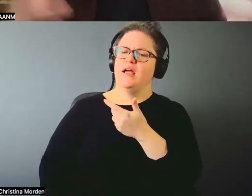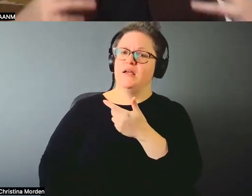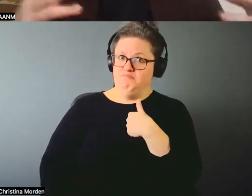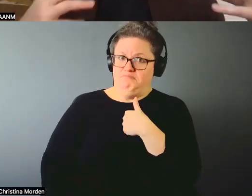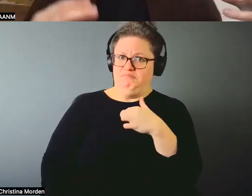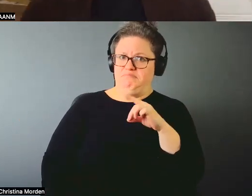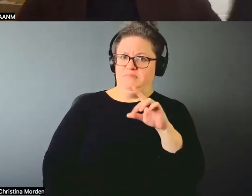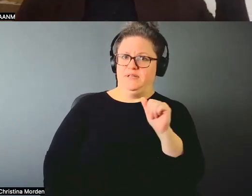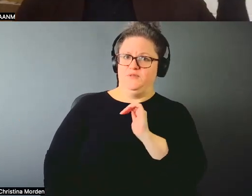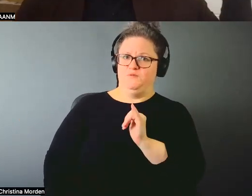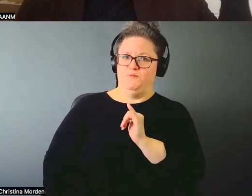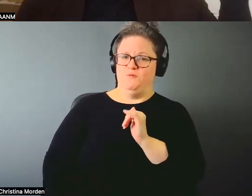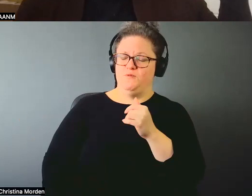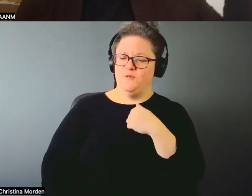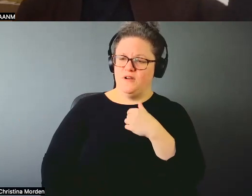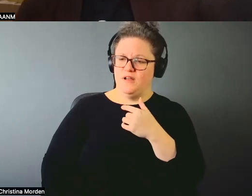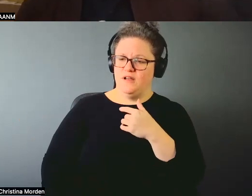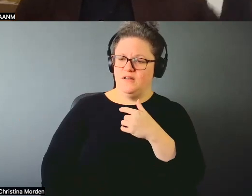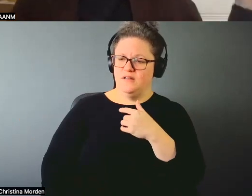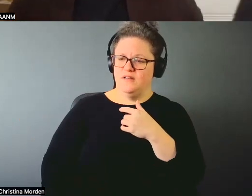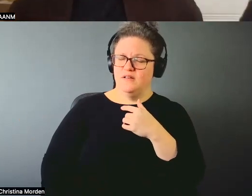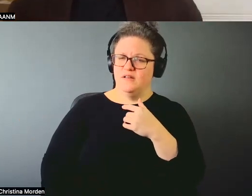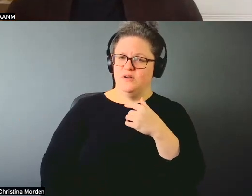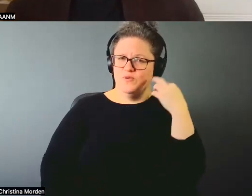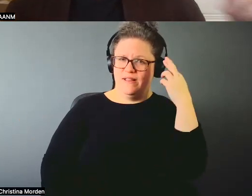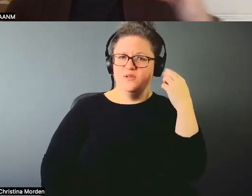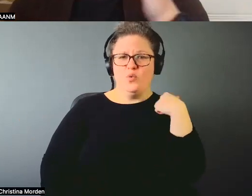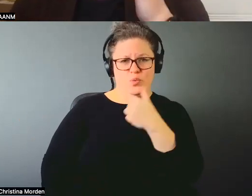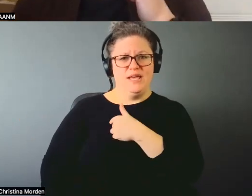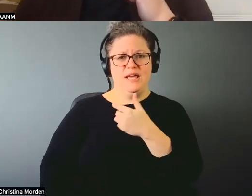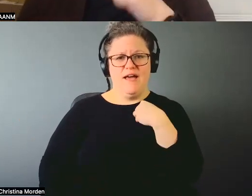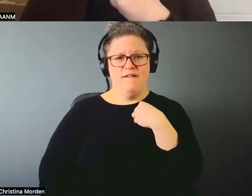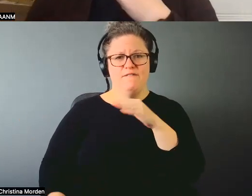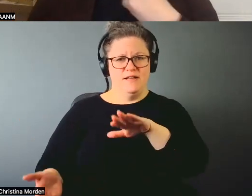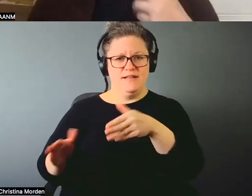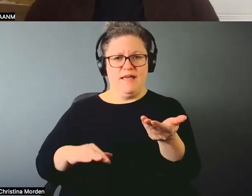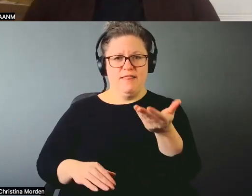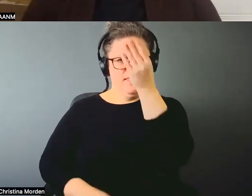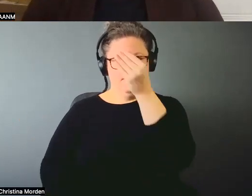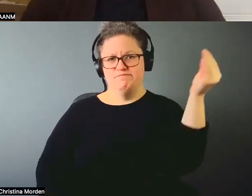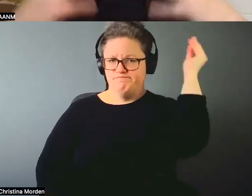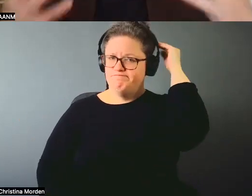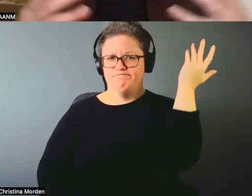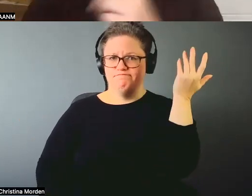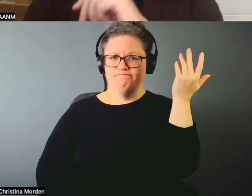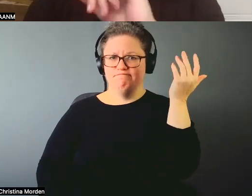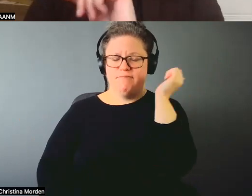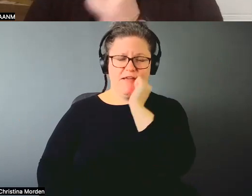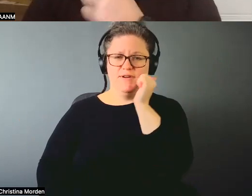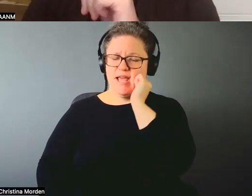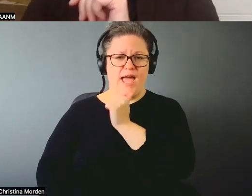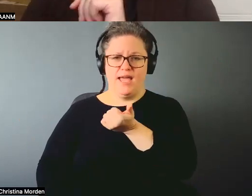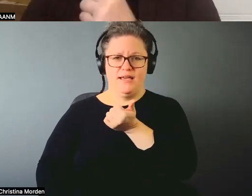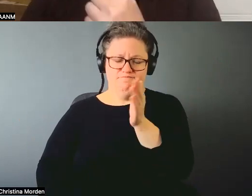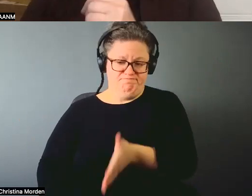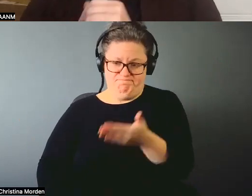in a way, because of our disability, we have death, that we walk side by side with death. Every day, right, because we never